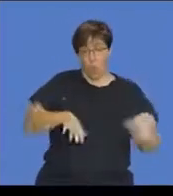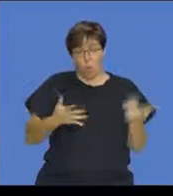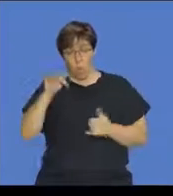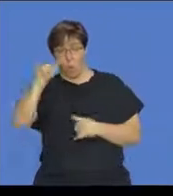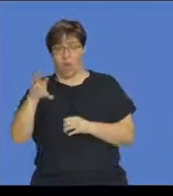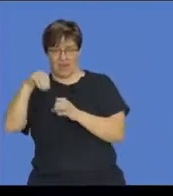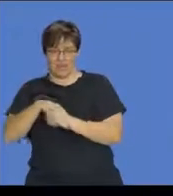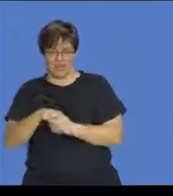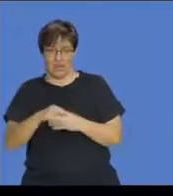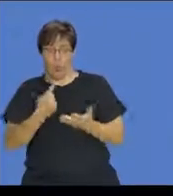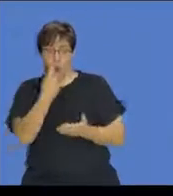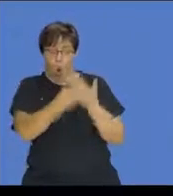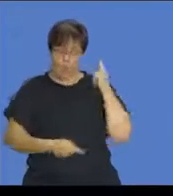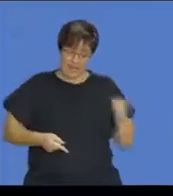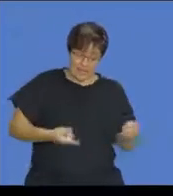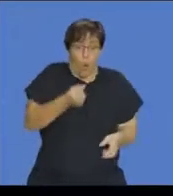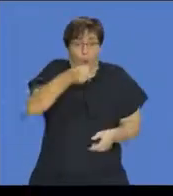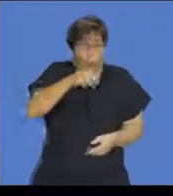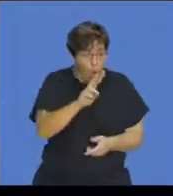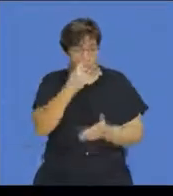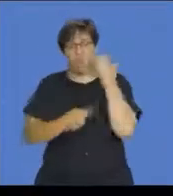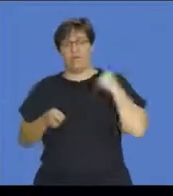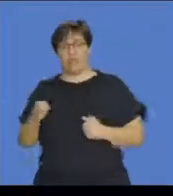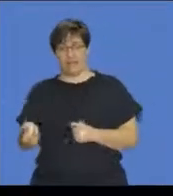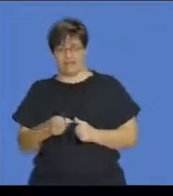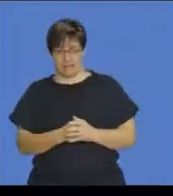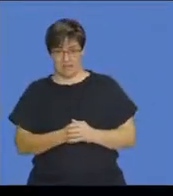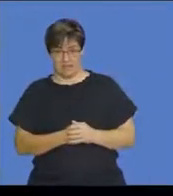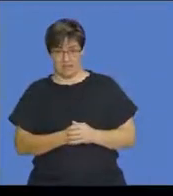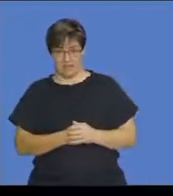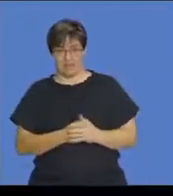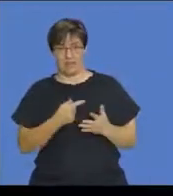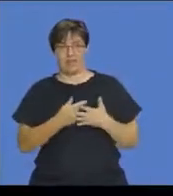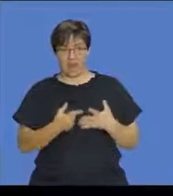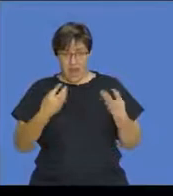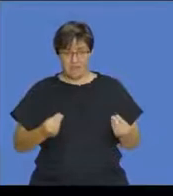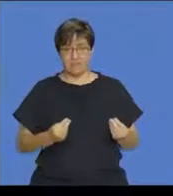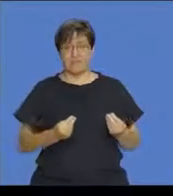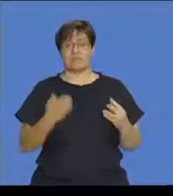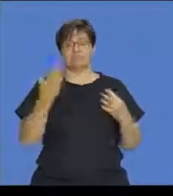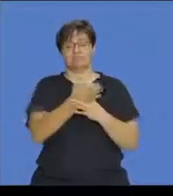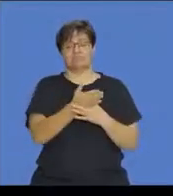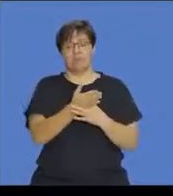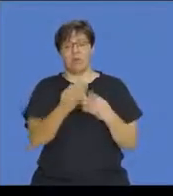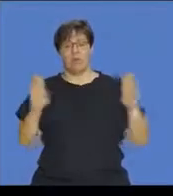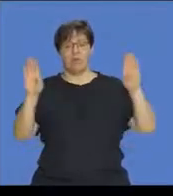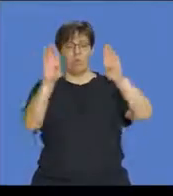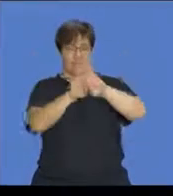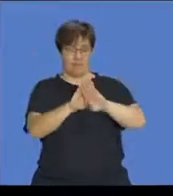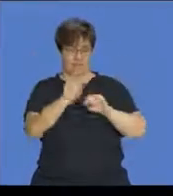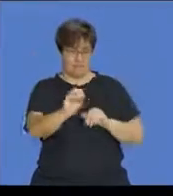only in X or Y. When we go on, we recognize there's an intersection. When they overlap,